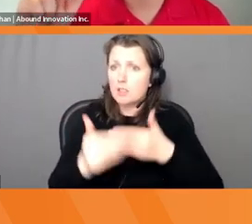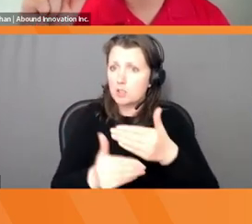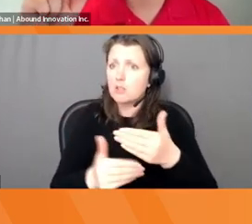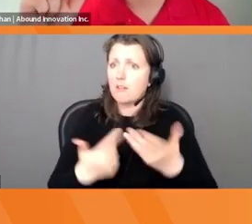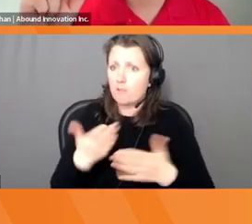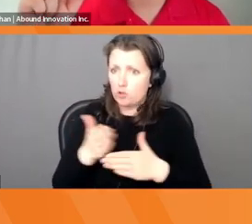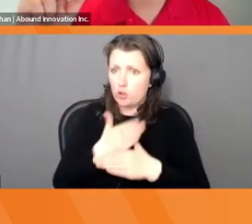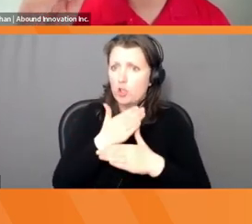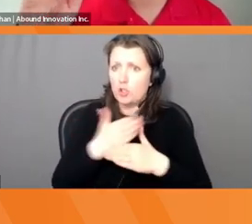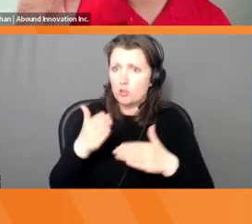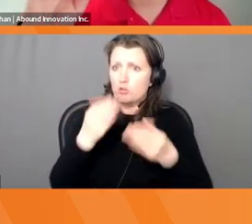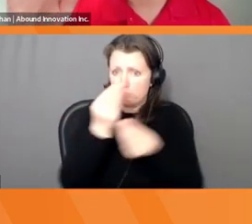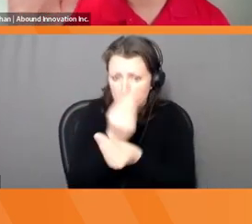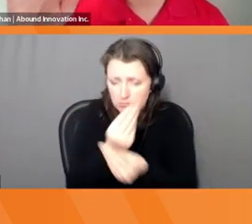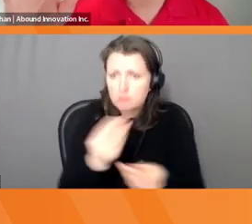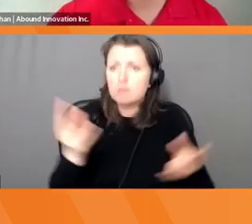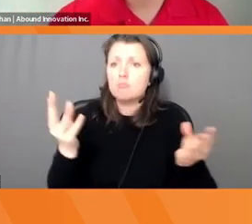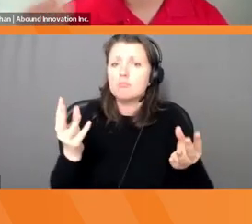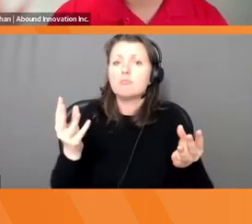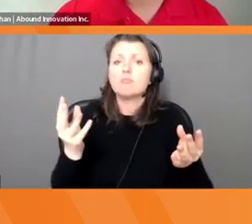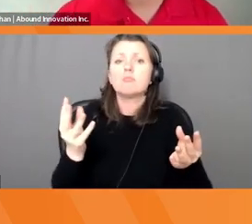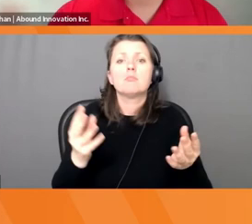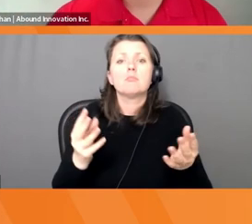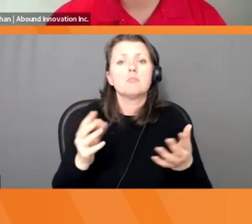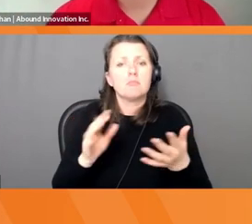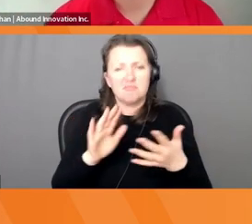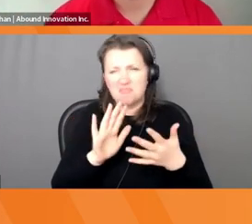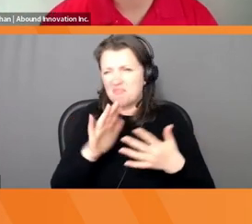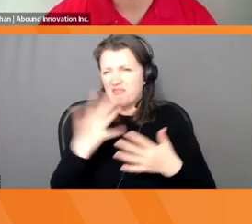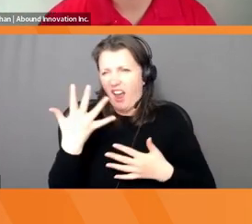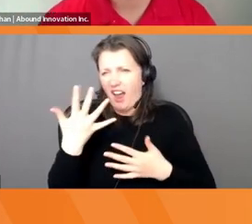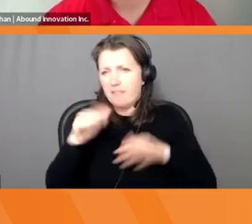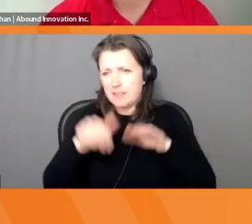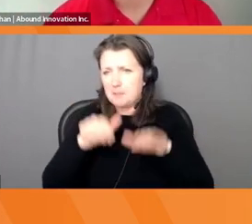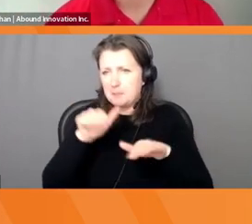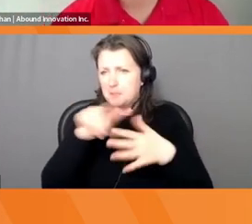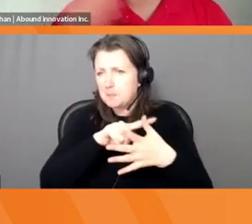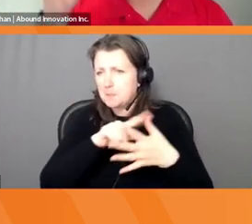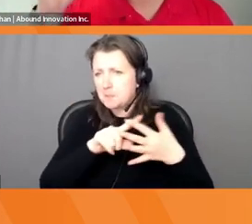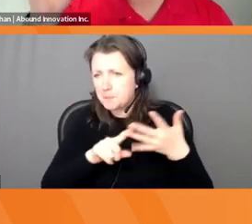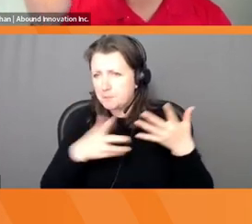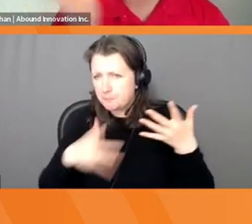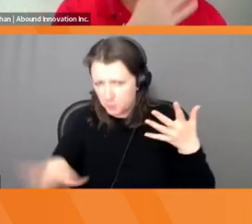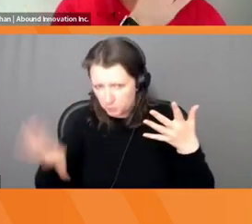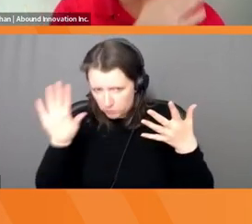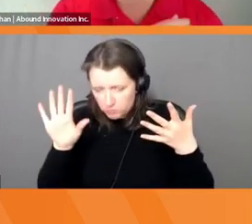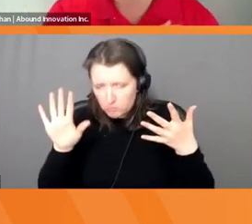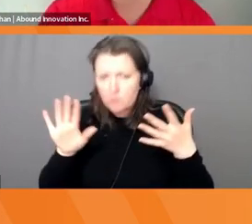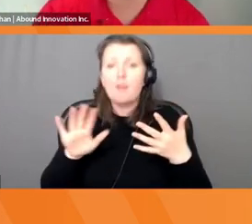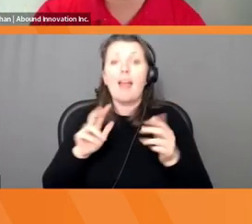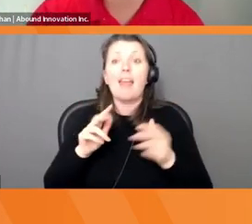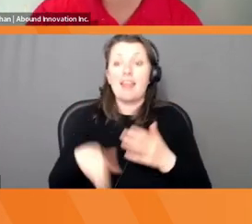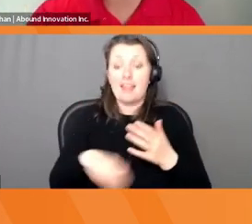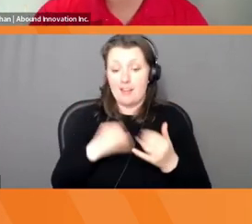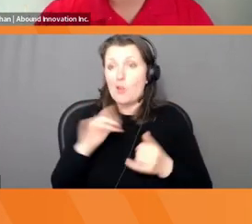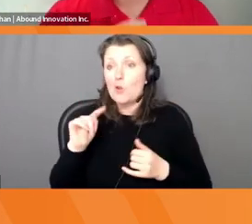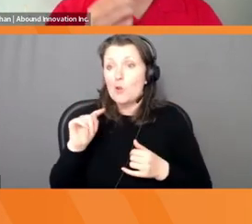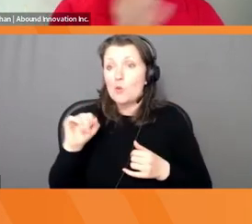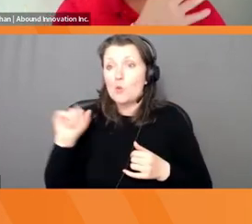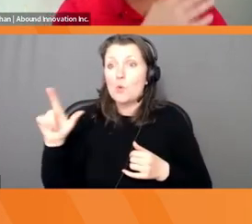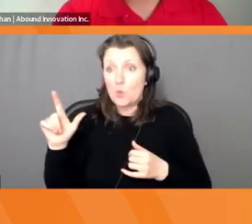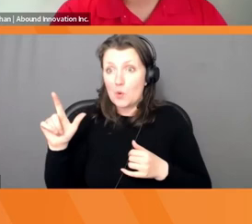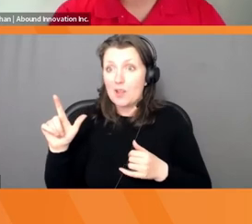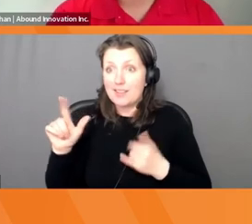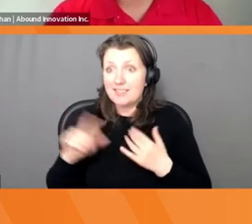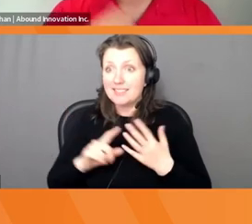prototype test and implement. And then lastly, we just covered observation as one tool. There are, there's much more down this rabbit hole, uh,